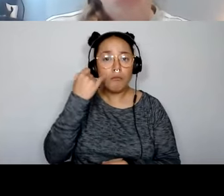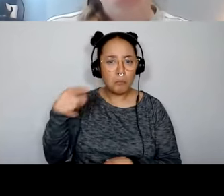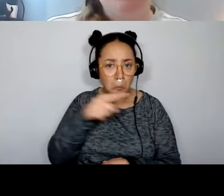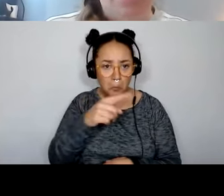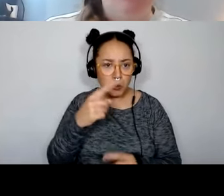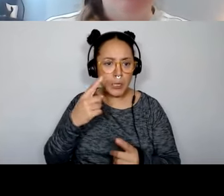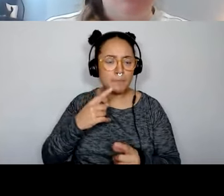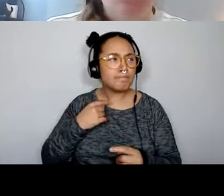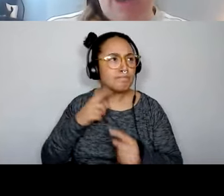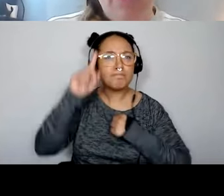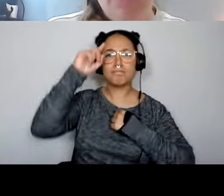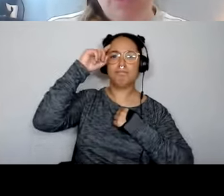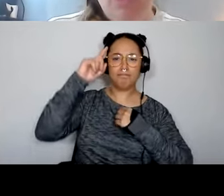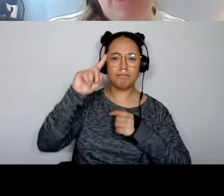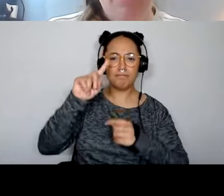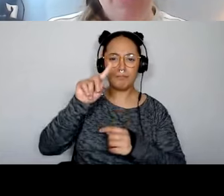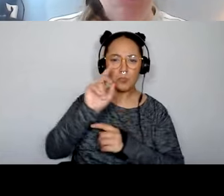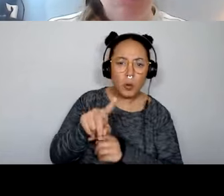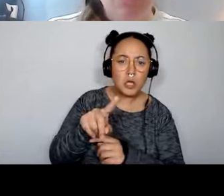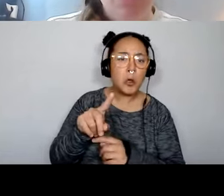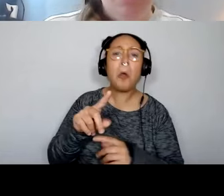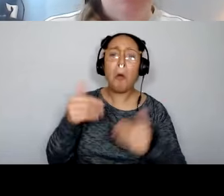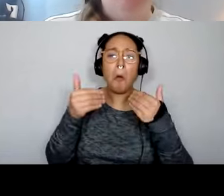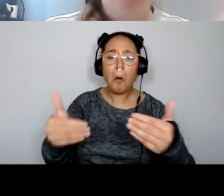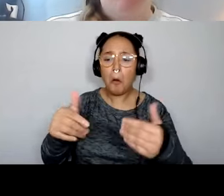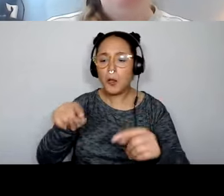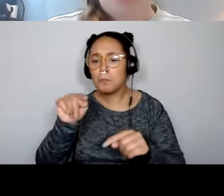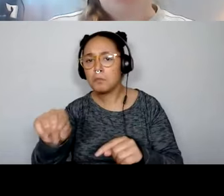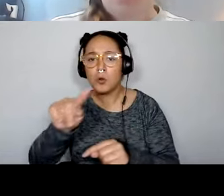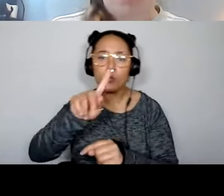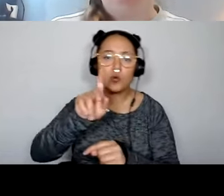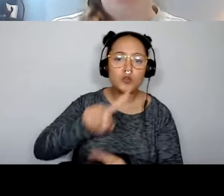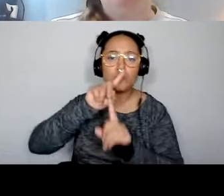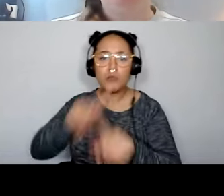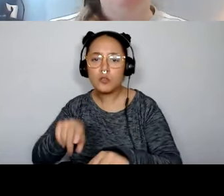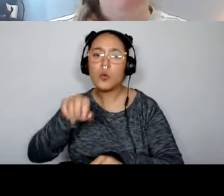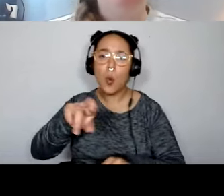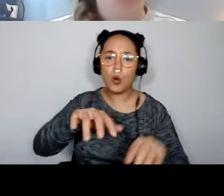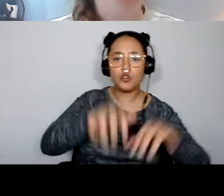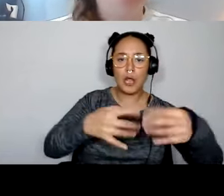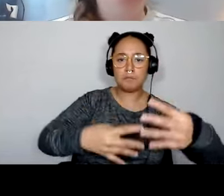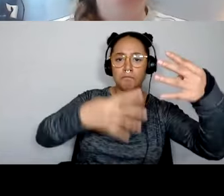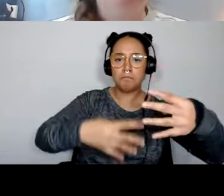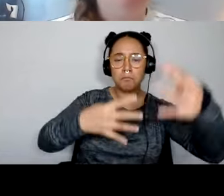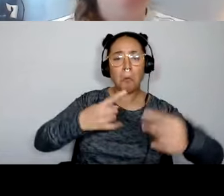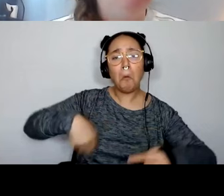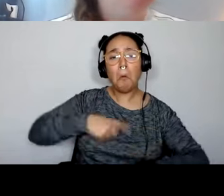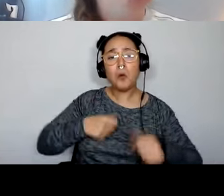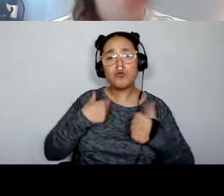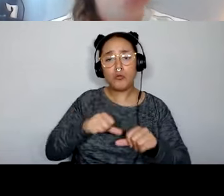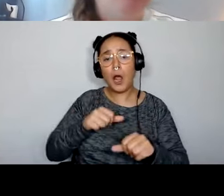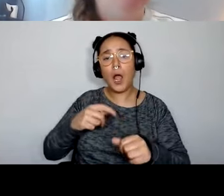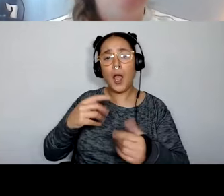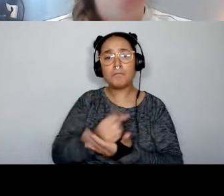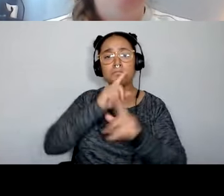feel free to add them to the chat or the QA feature. We'll try to answer questions at the end. But it's also something that you can